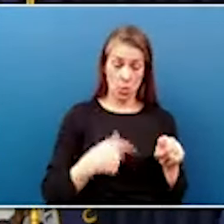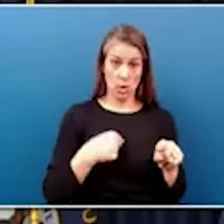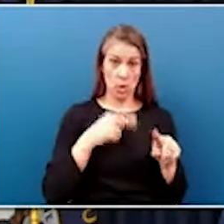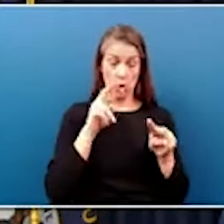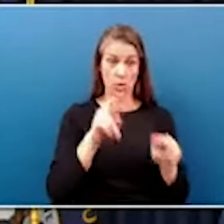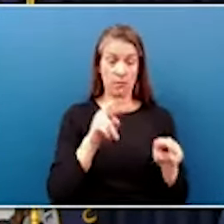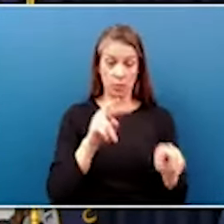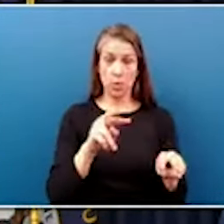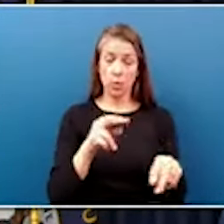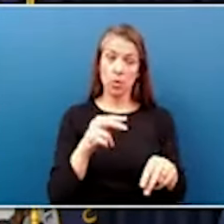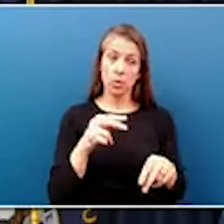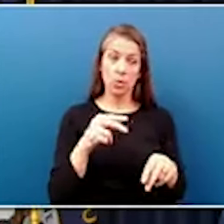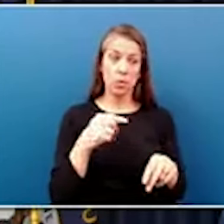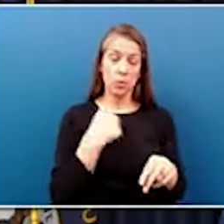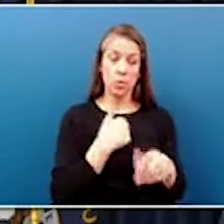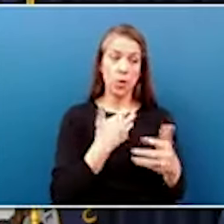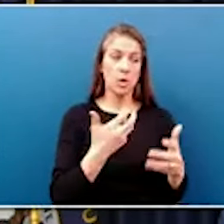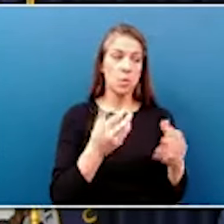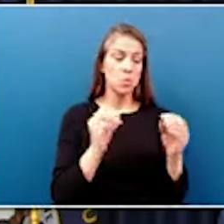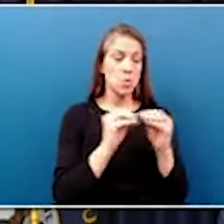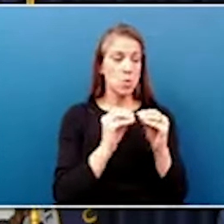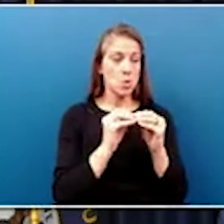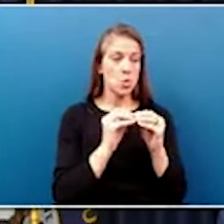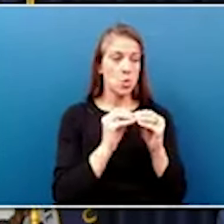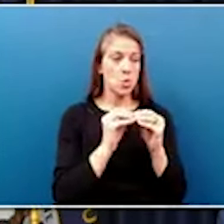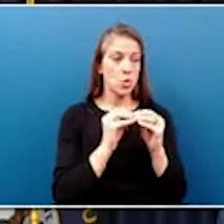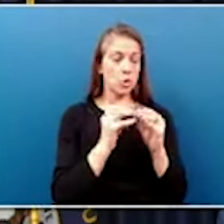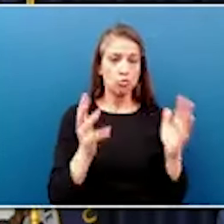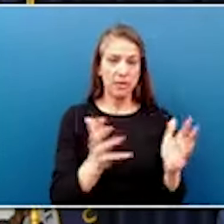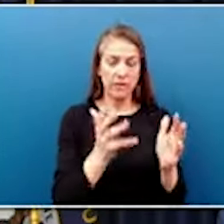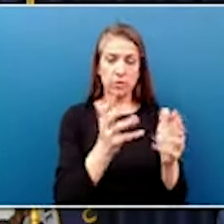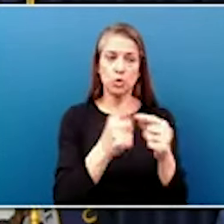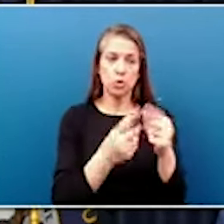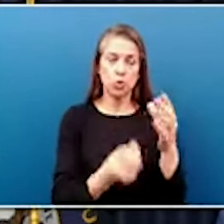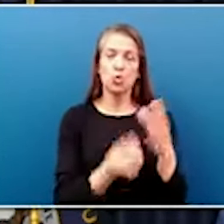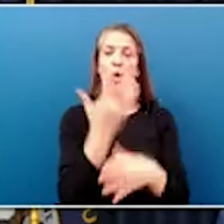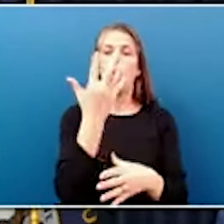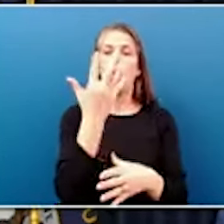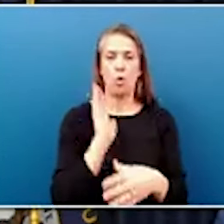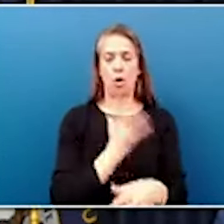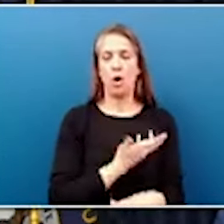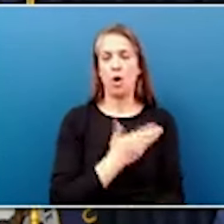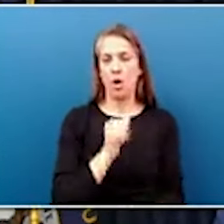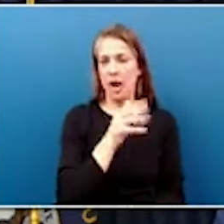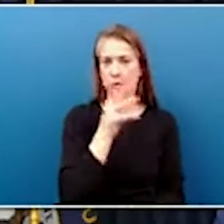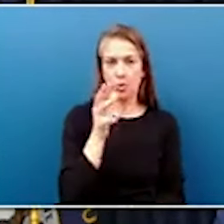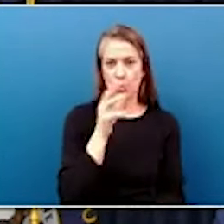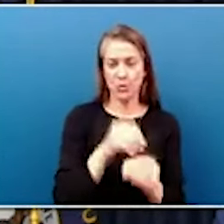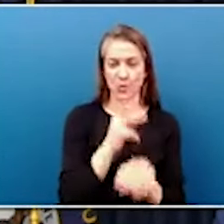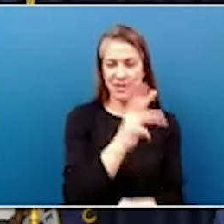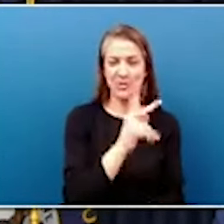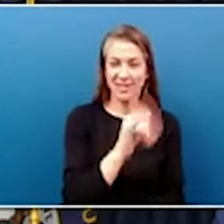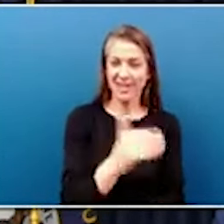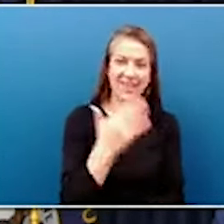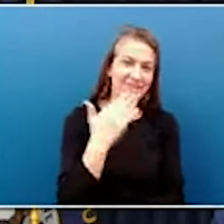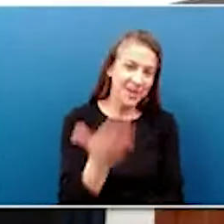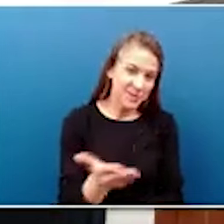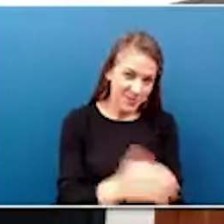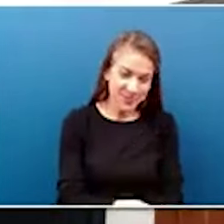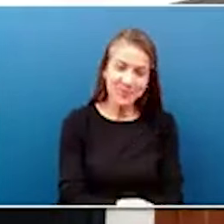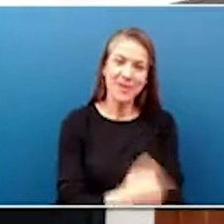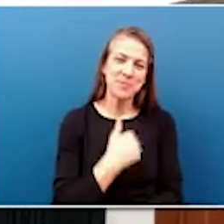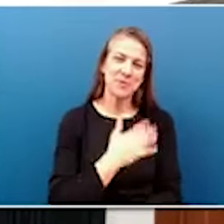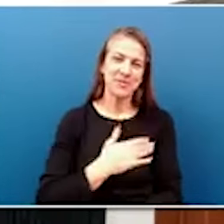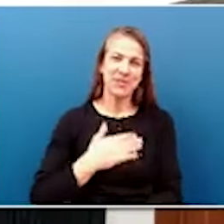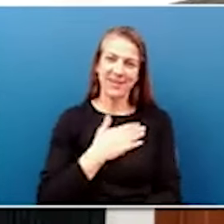be more driven to grow our agriculture in western Kentucky. Thank you all and I appreciate it.